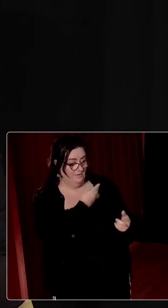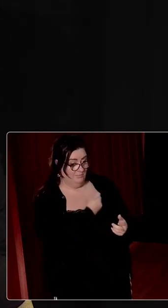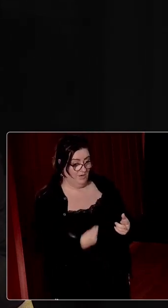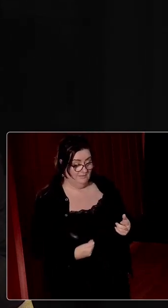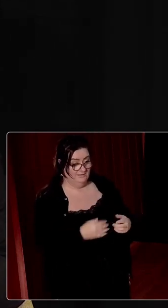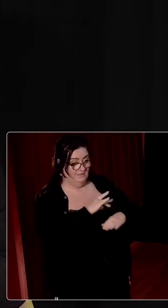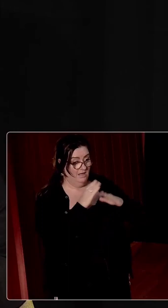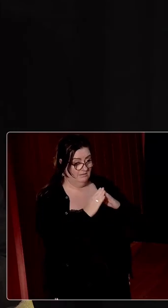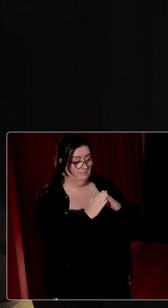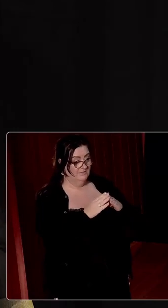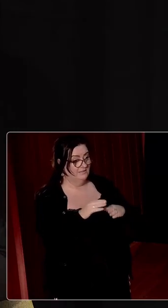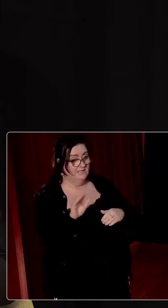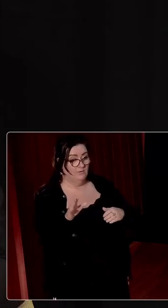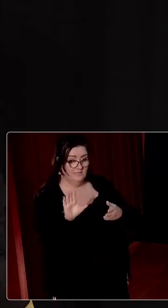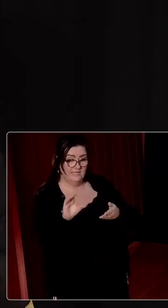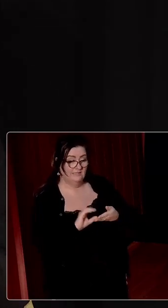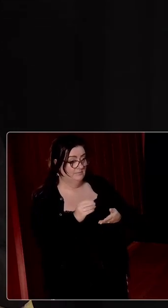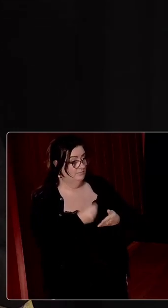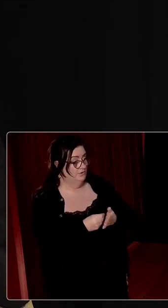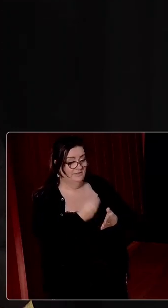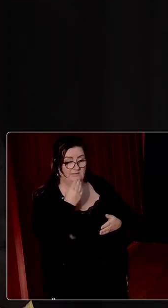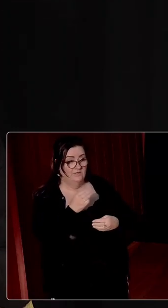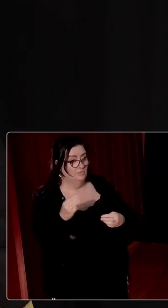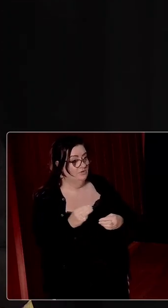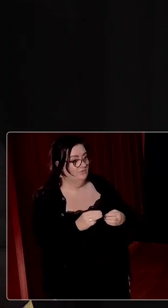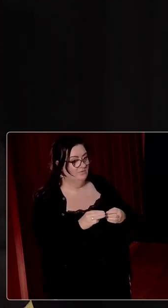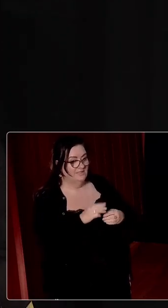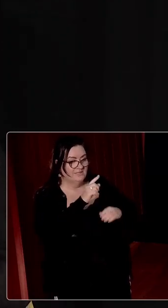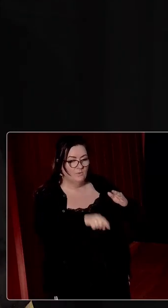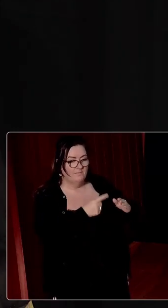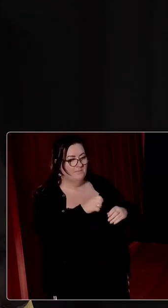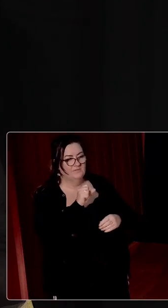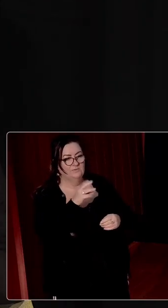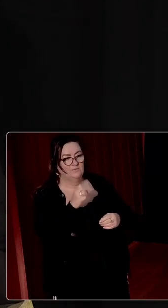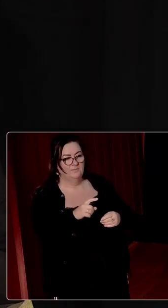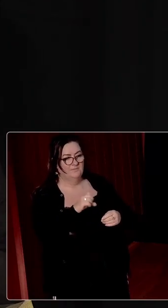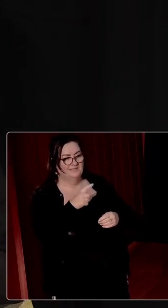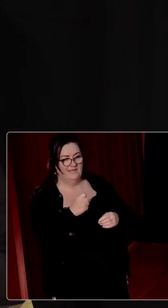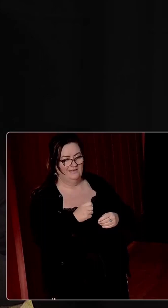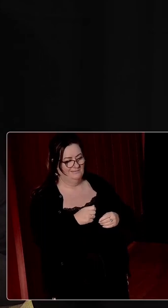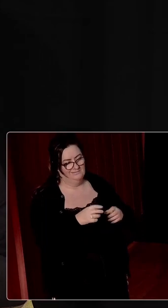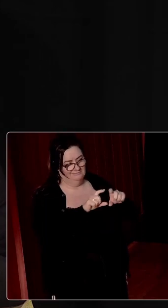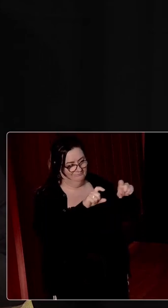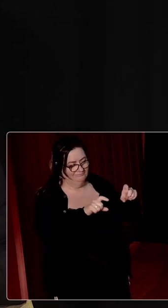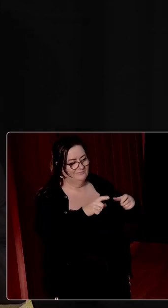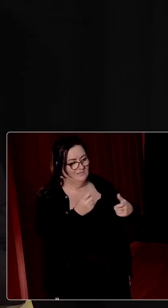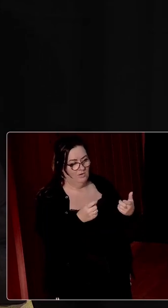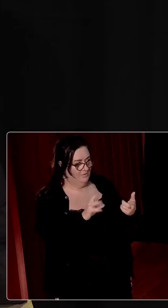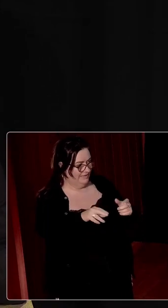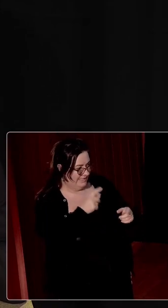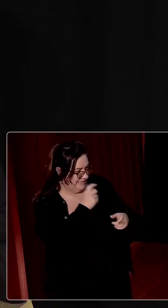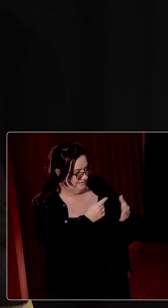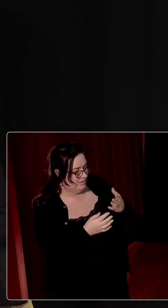voluntary hospitals went to the state and said, yes, we'll take that money, thank you, from the sweepstakes. Oh no, you can't have any role in saying how we spend it.